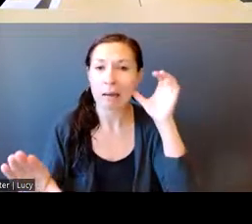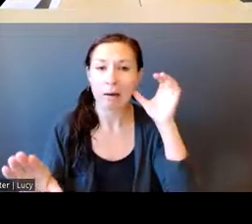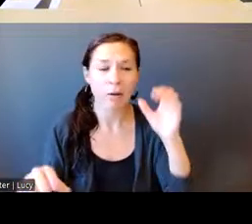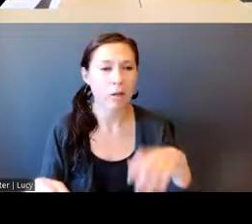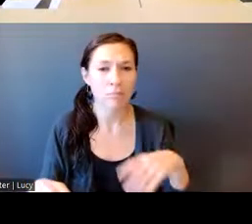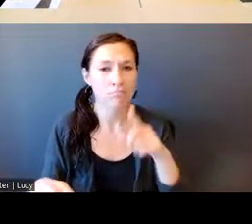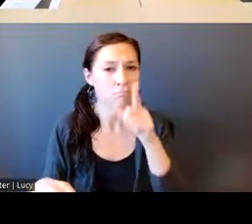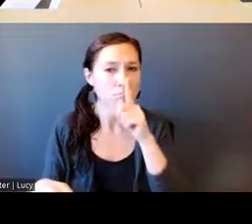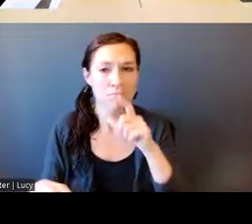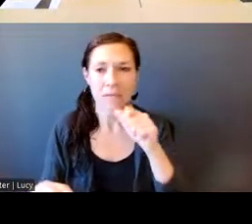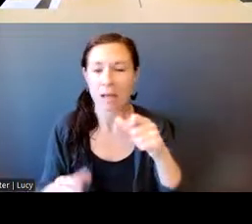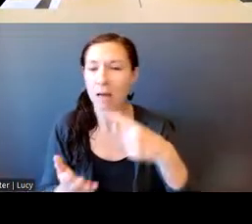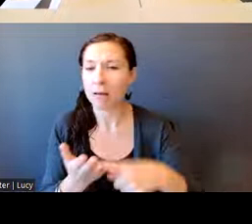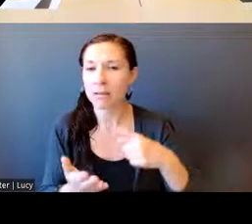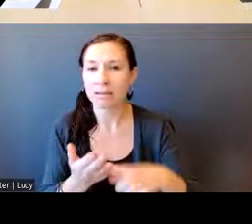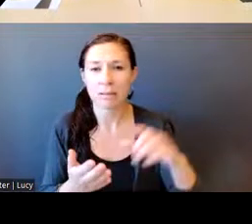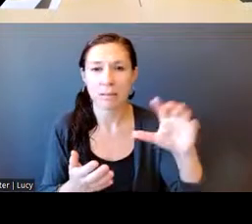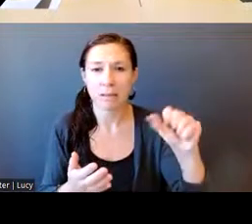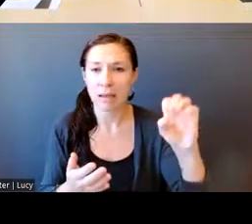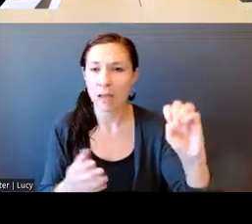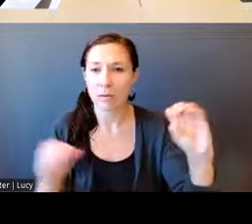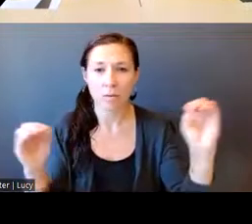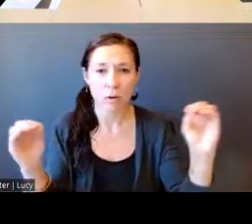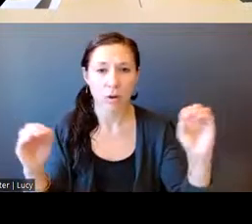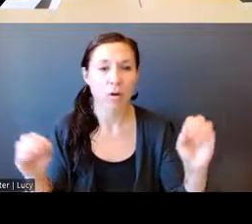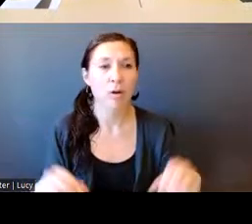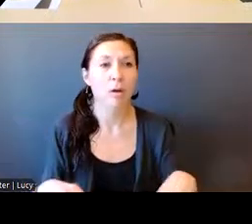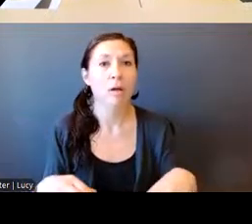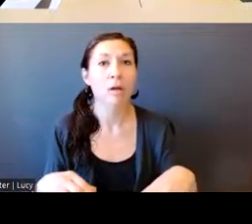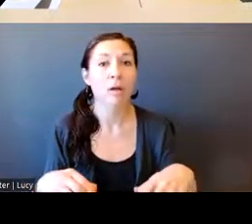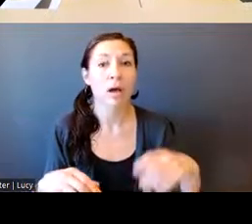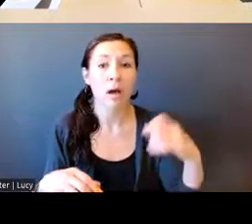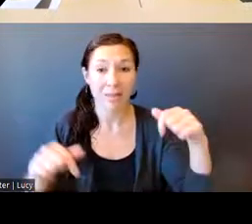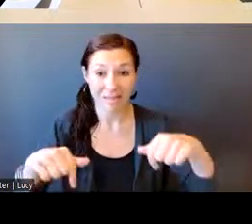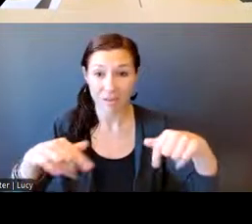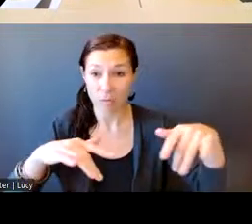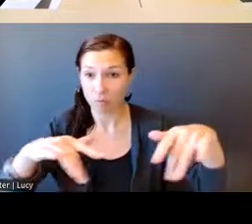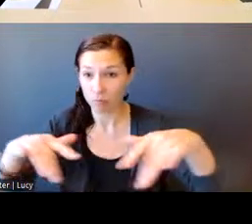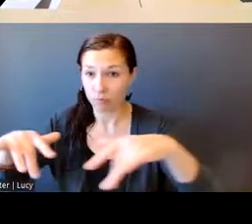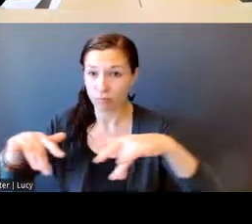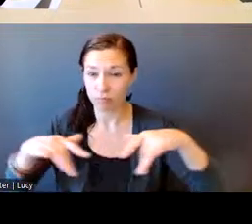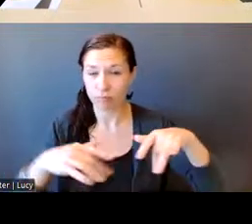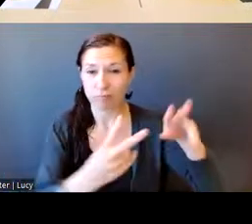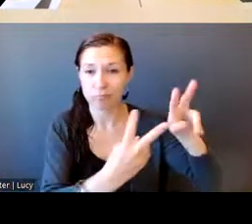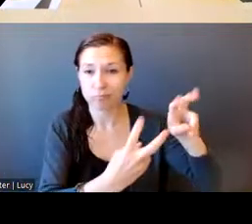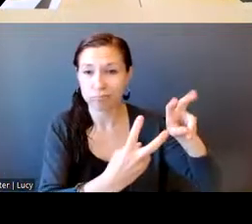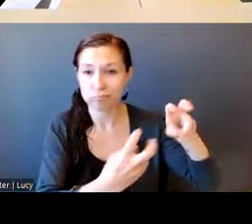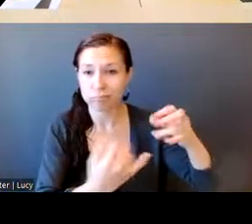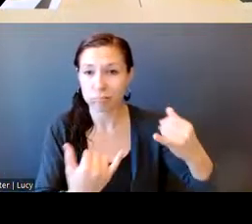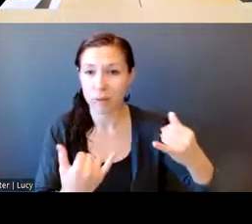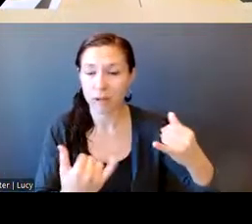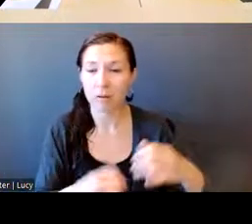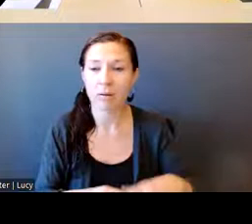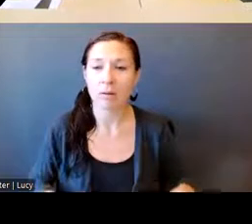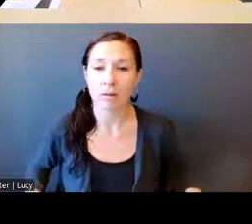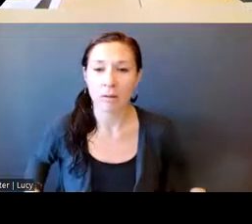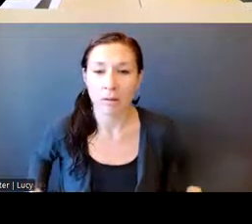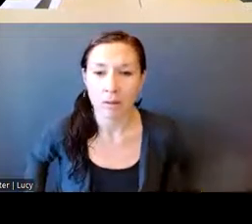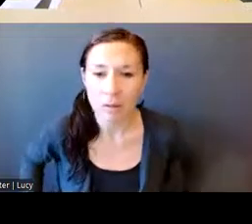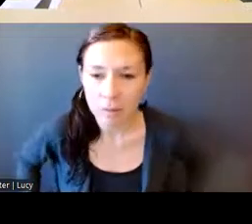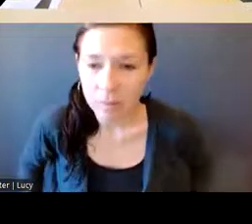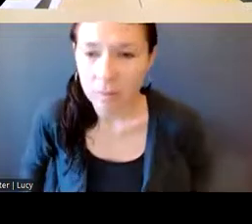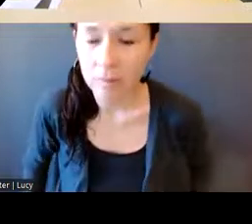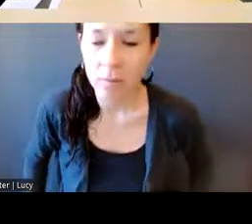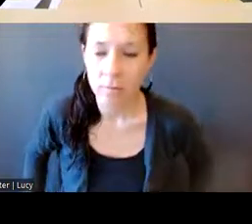out there. But I wanted to just let you all know that the meeting is being recorded. This is our first foray